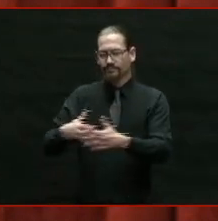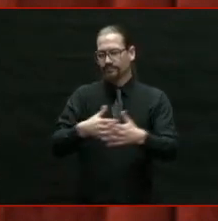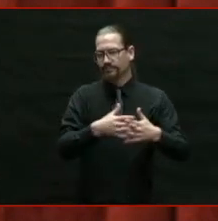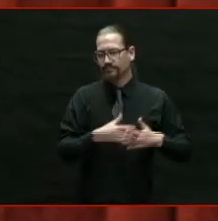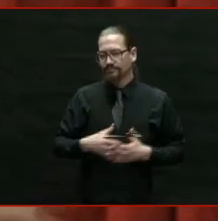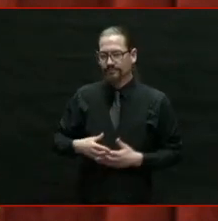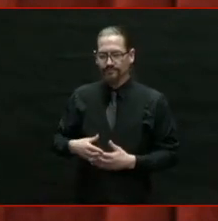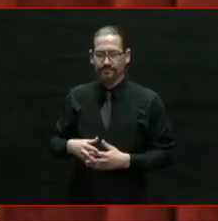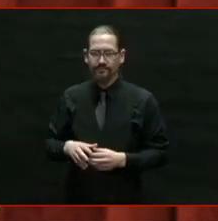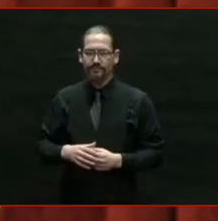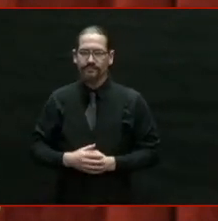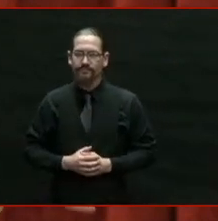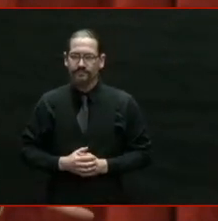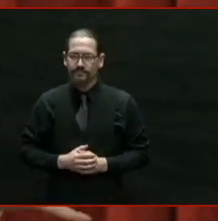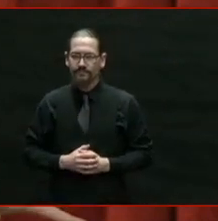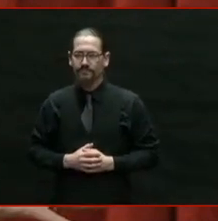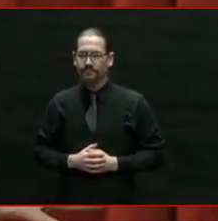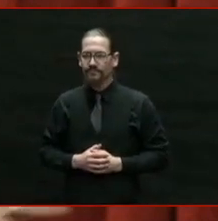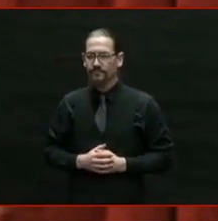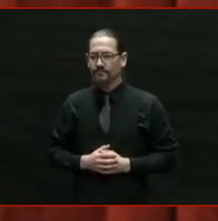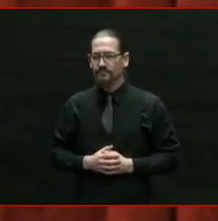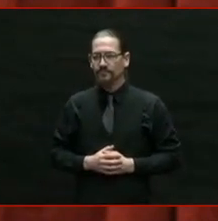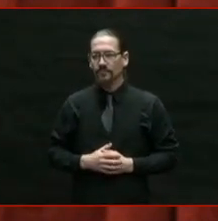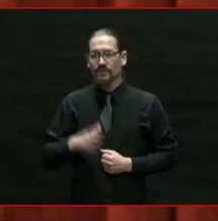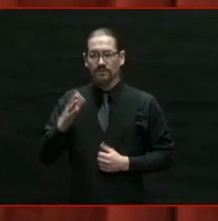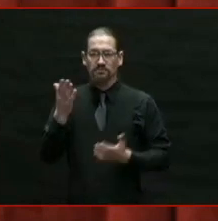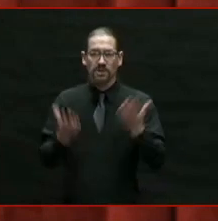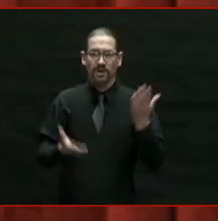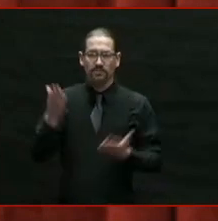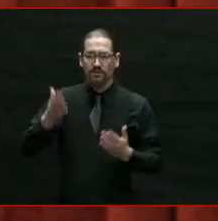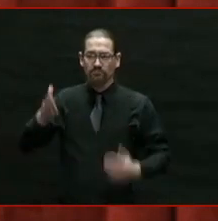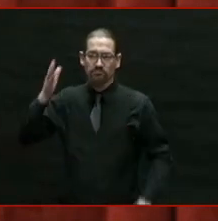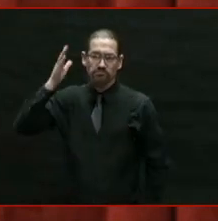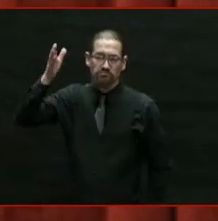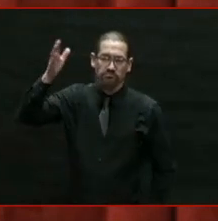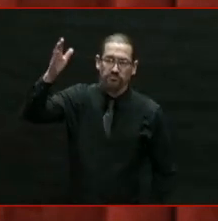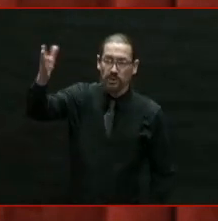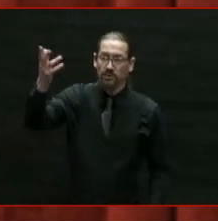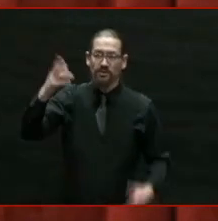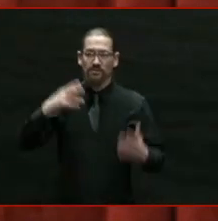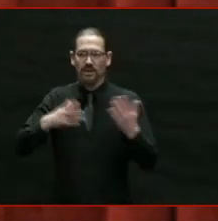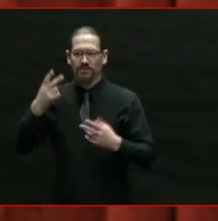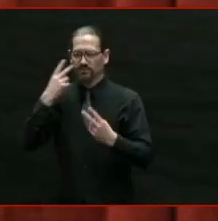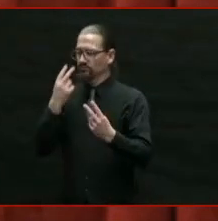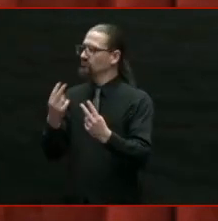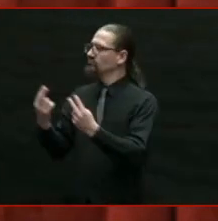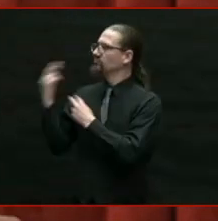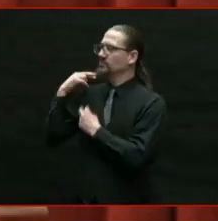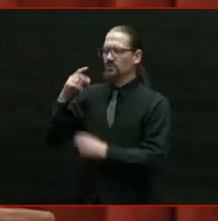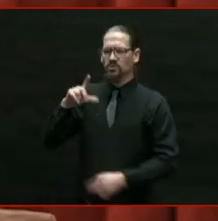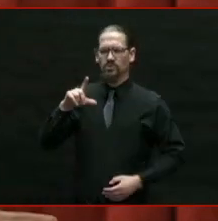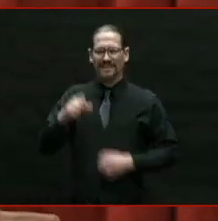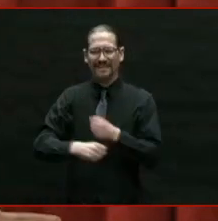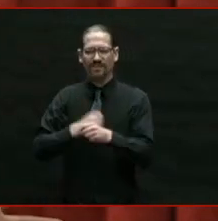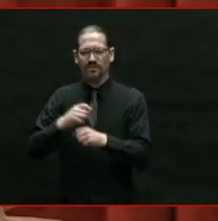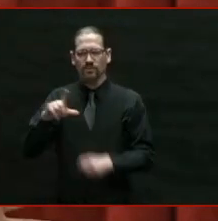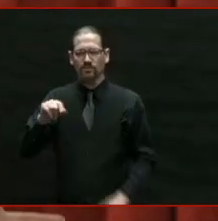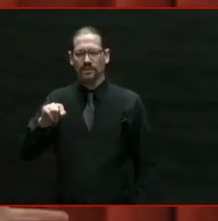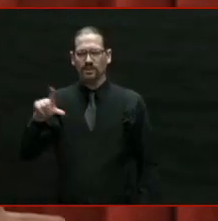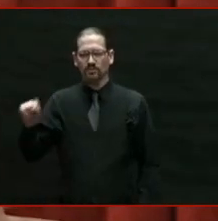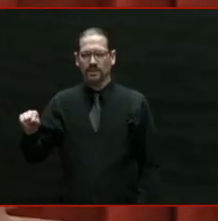so many years from now, we're going to look back at 2020, and we're going to look back at everything we